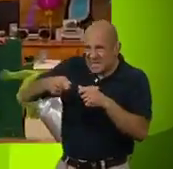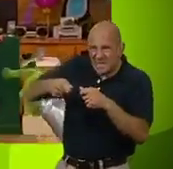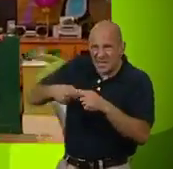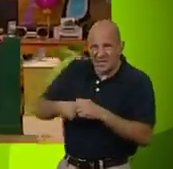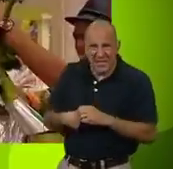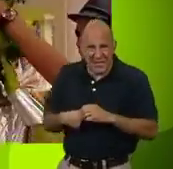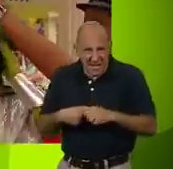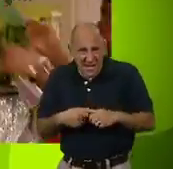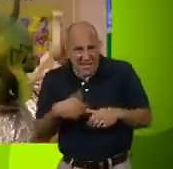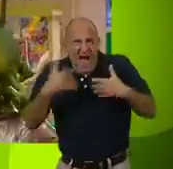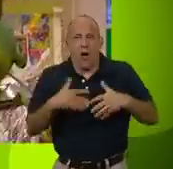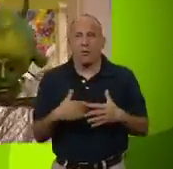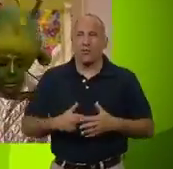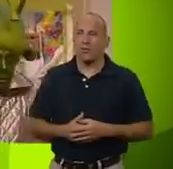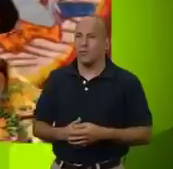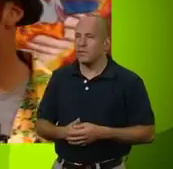It would be. Ah!